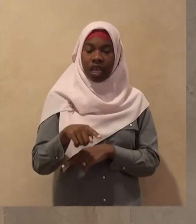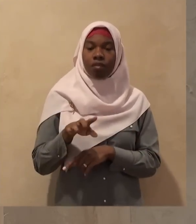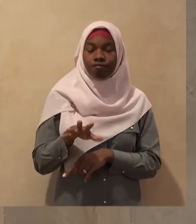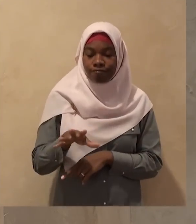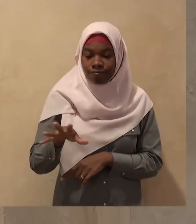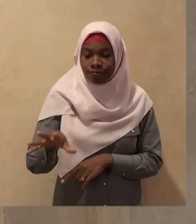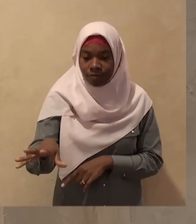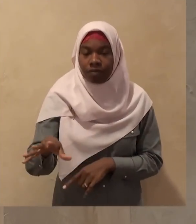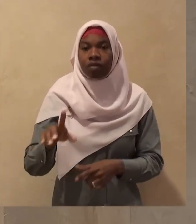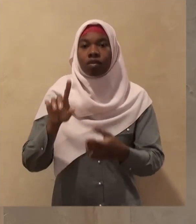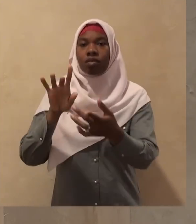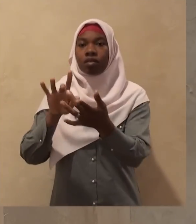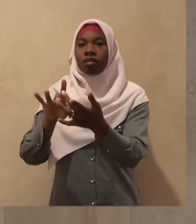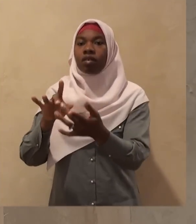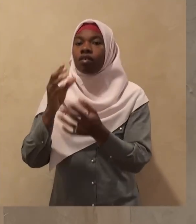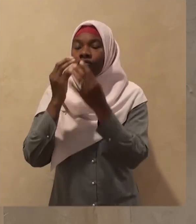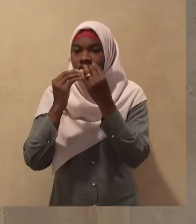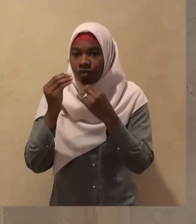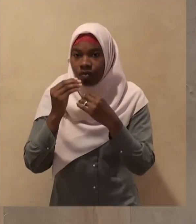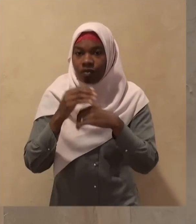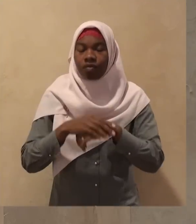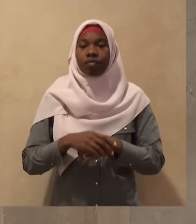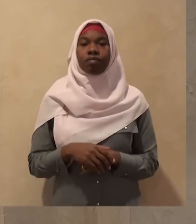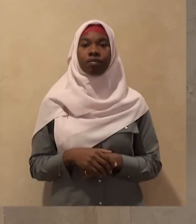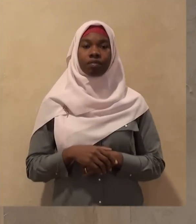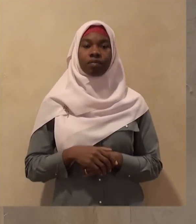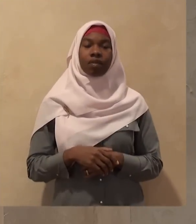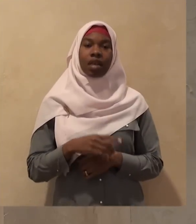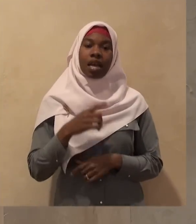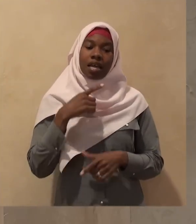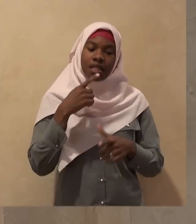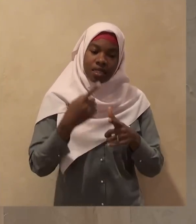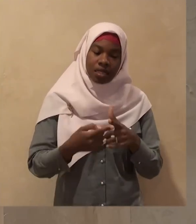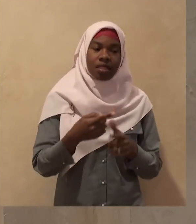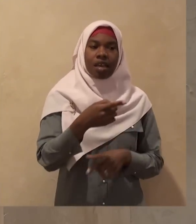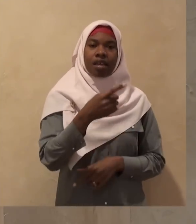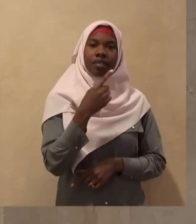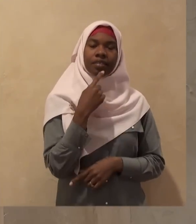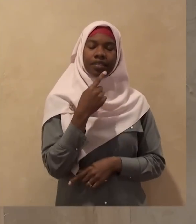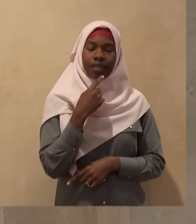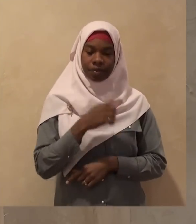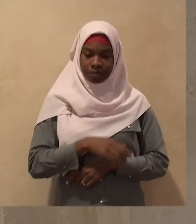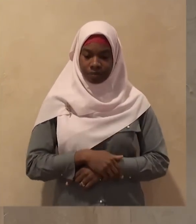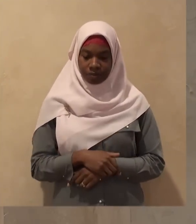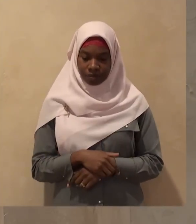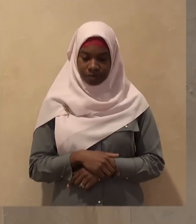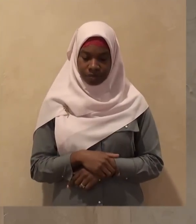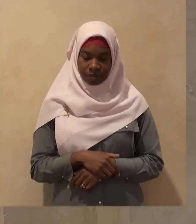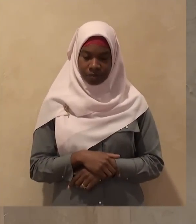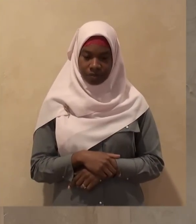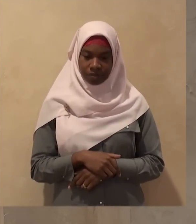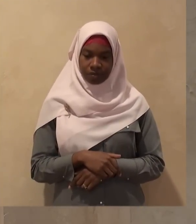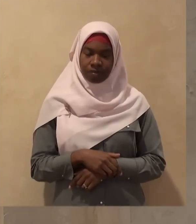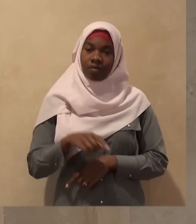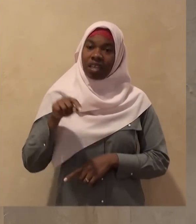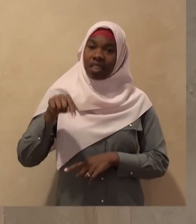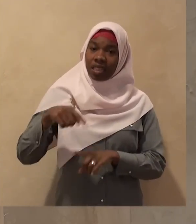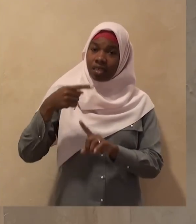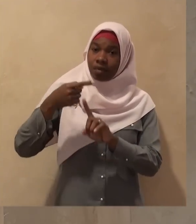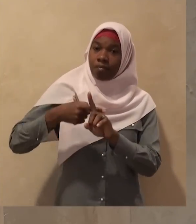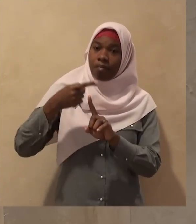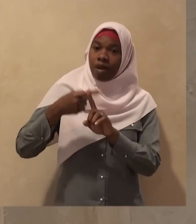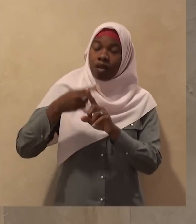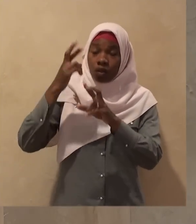in namah huwa shahrun kan ahlul jahiliyati yu'azzimunah this is a month which was